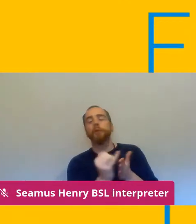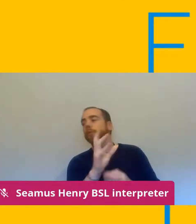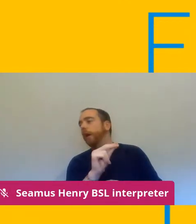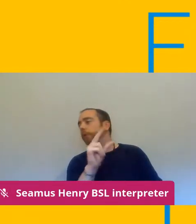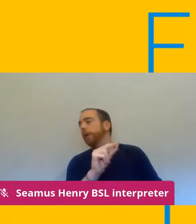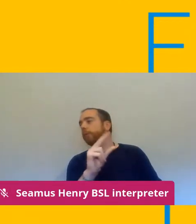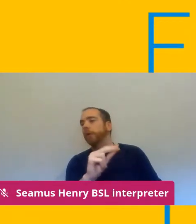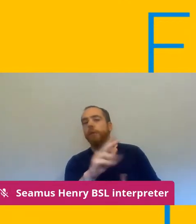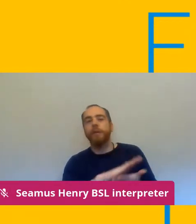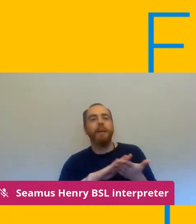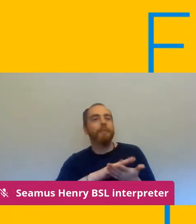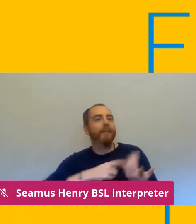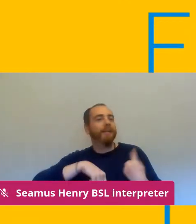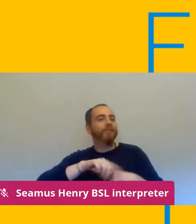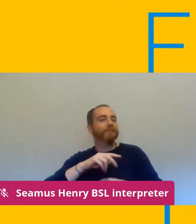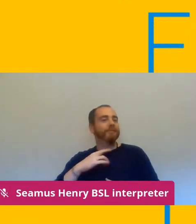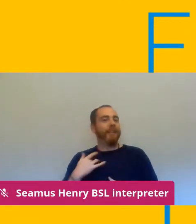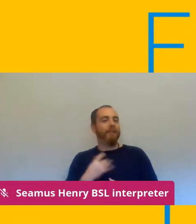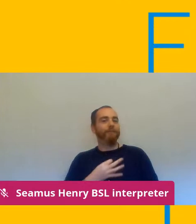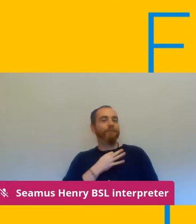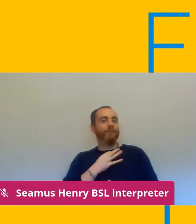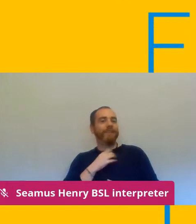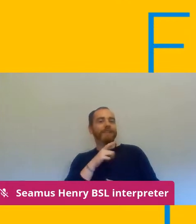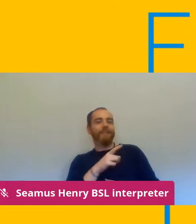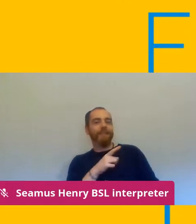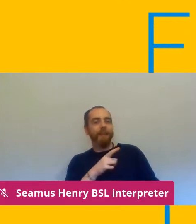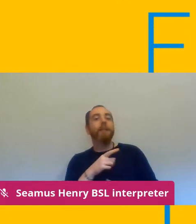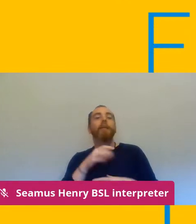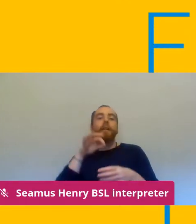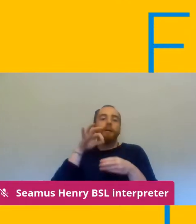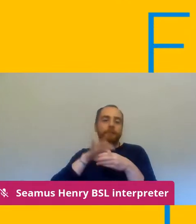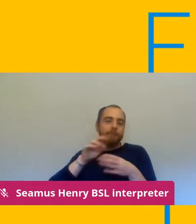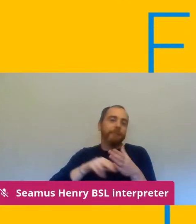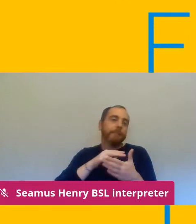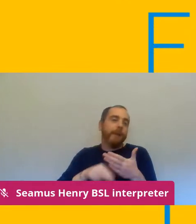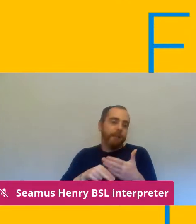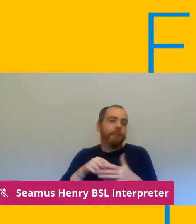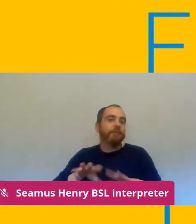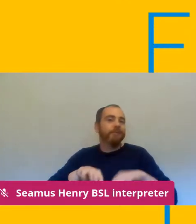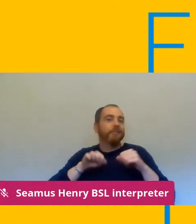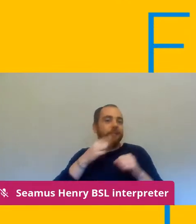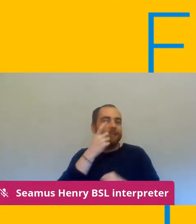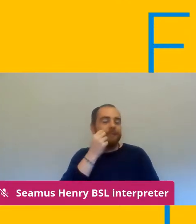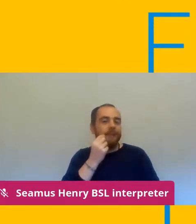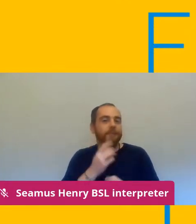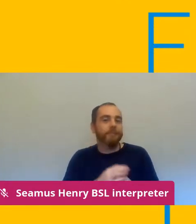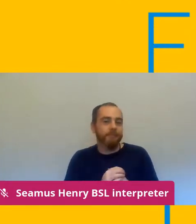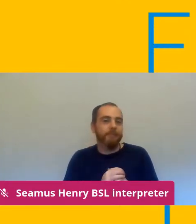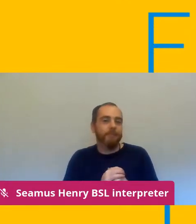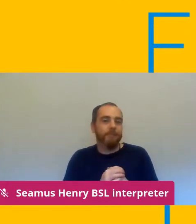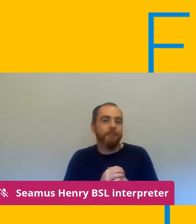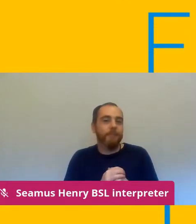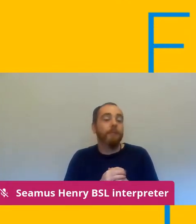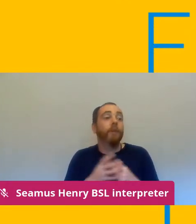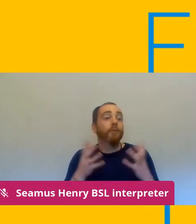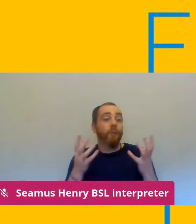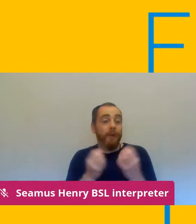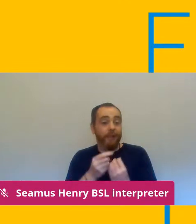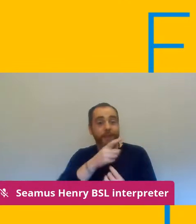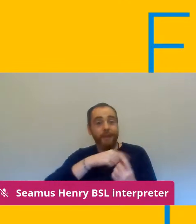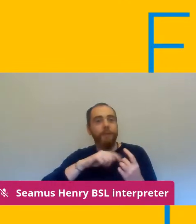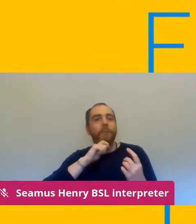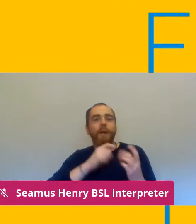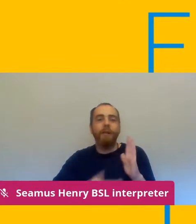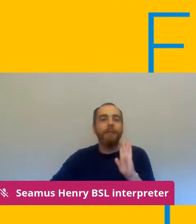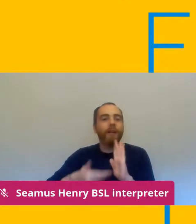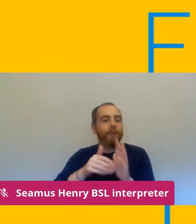risk and so you know completing the whole picture we will be providing additional support and resources